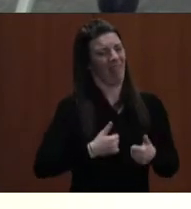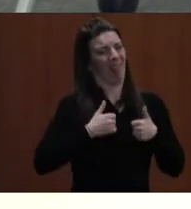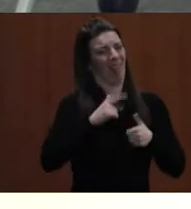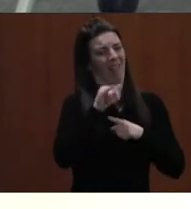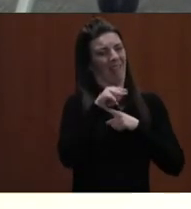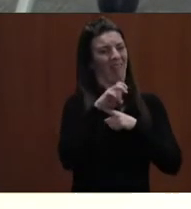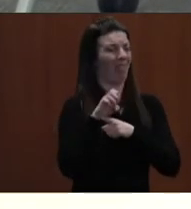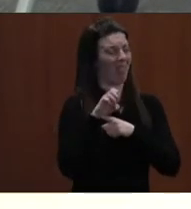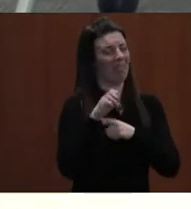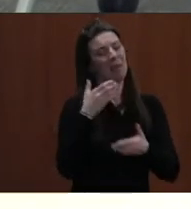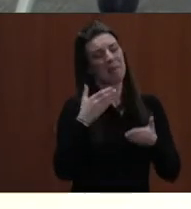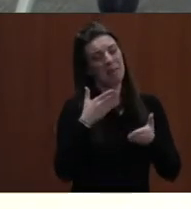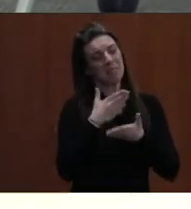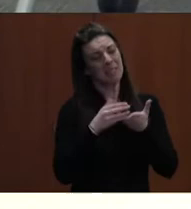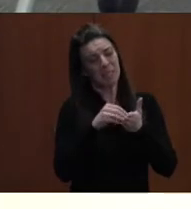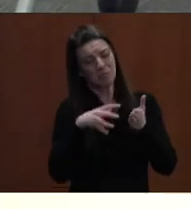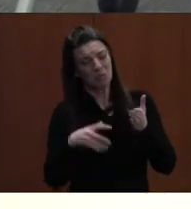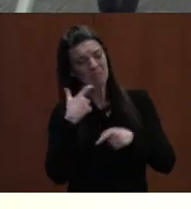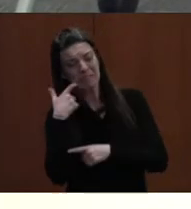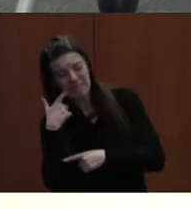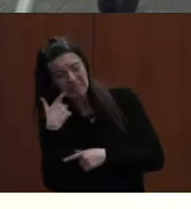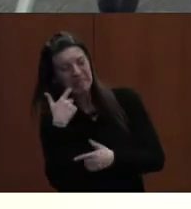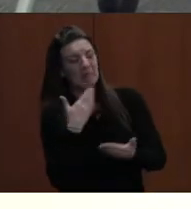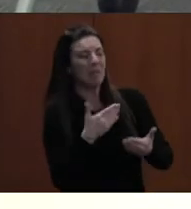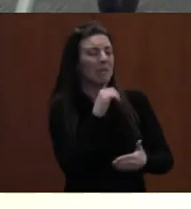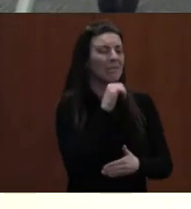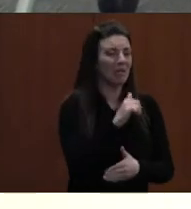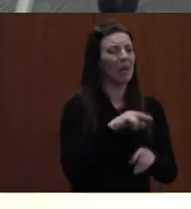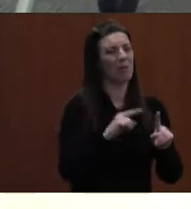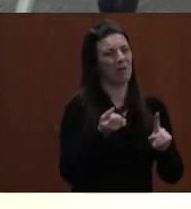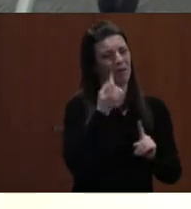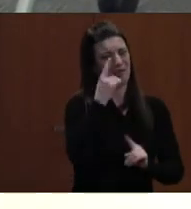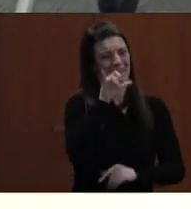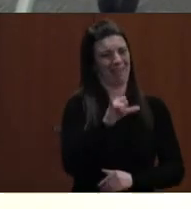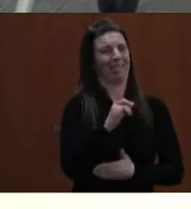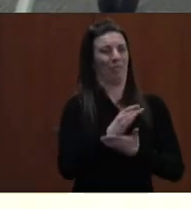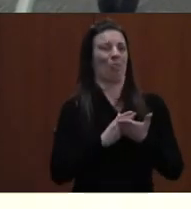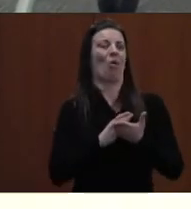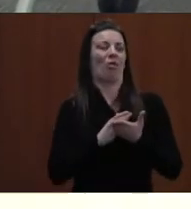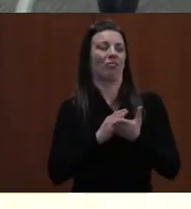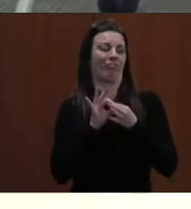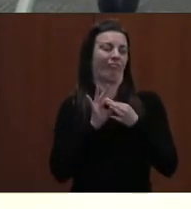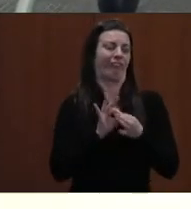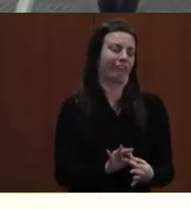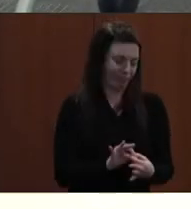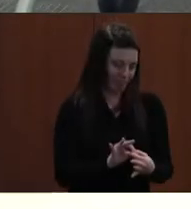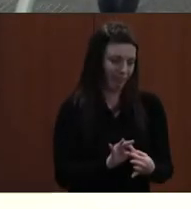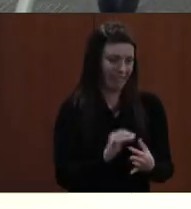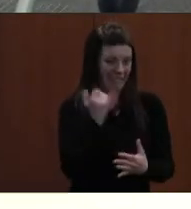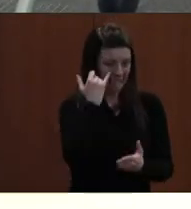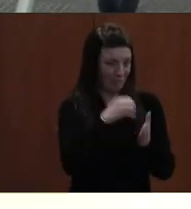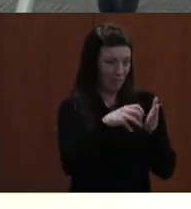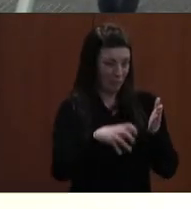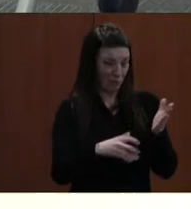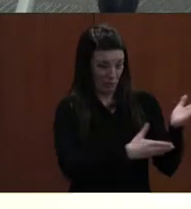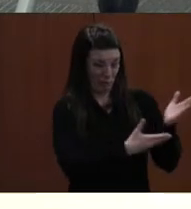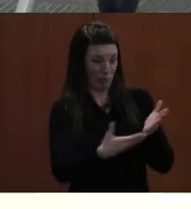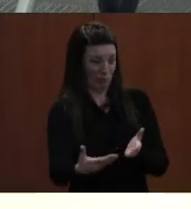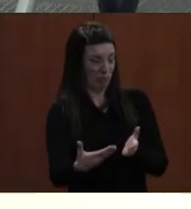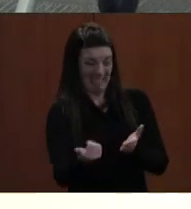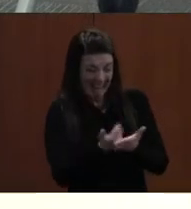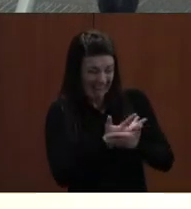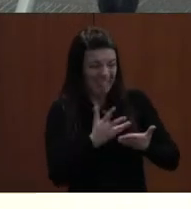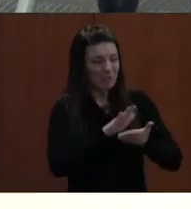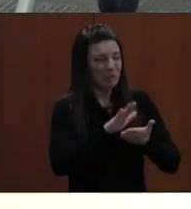Maybe they are. Maybe they aren't. But it's definitely part of their being. If they come to school with nothing else, not even their lunchbox, they